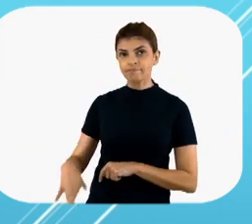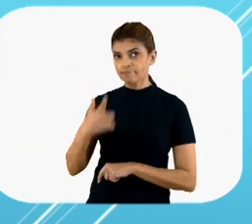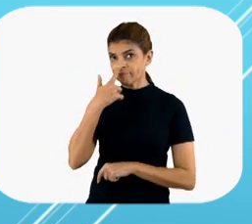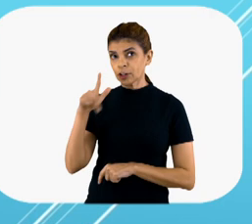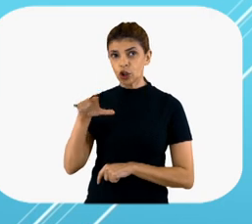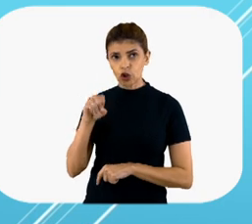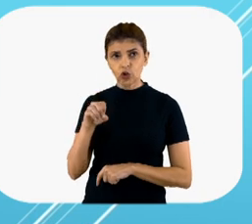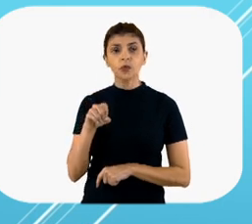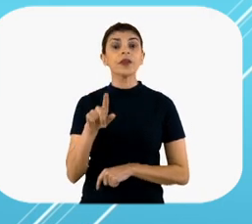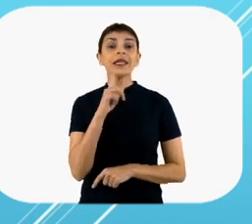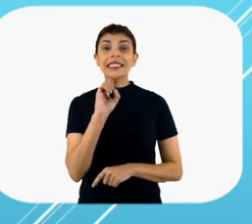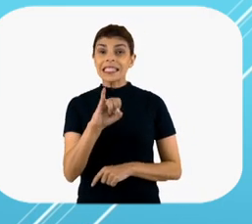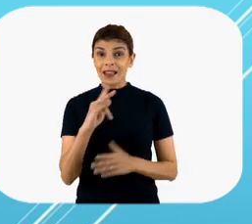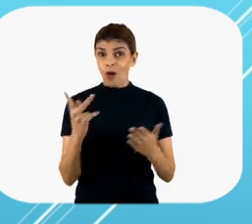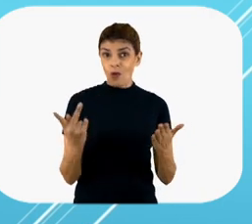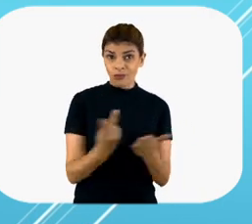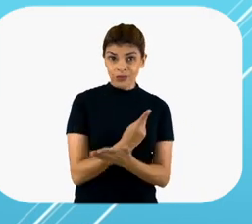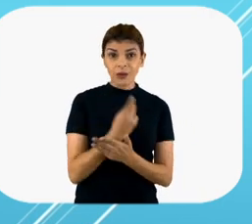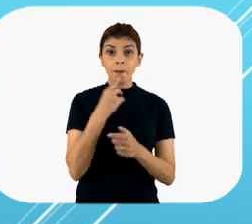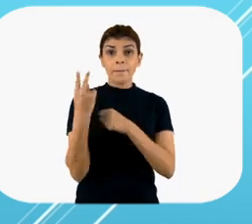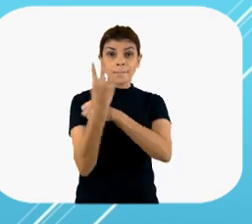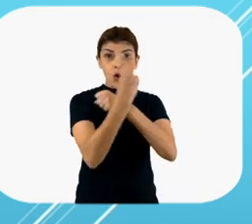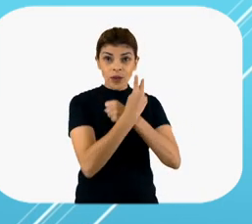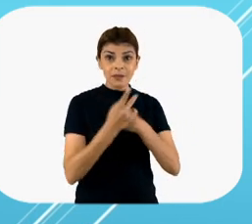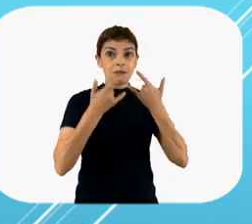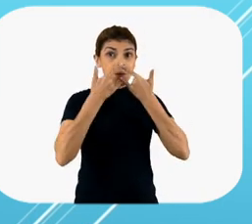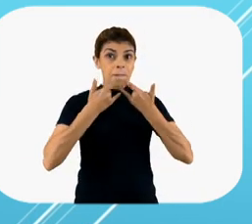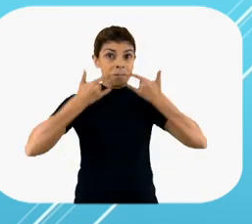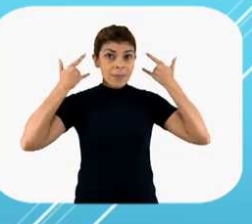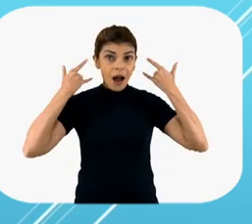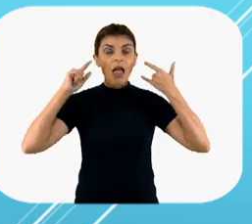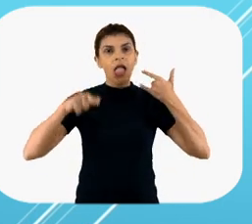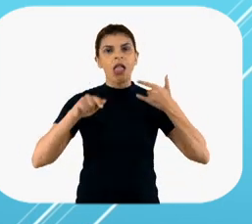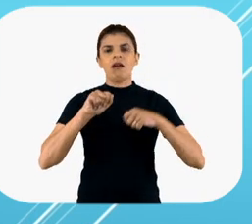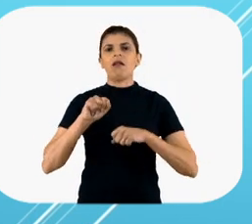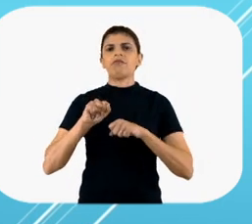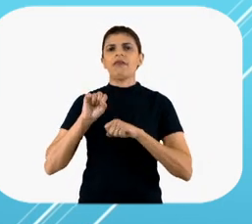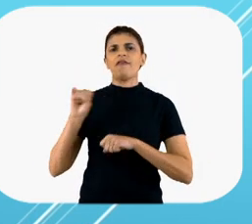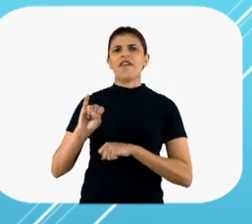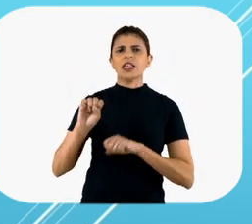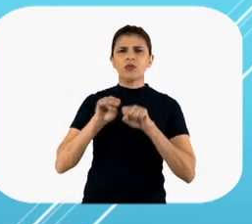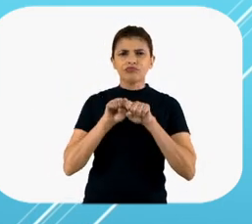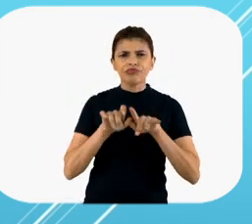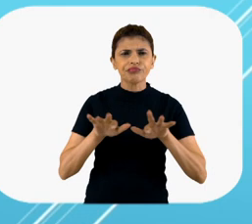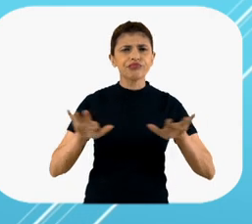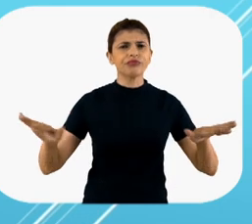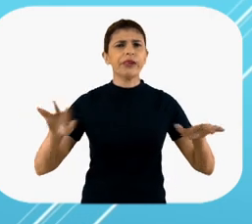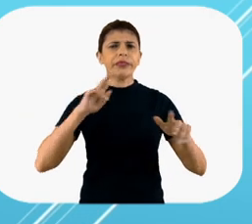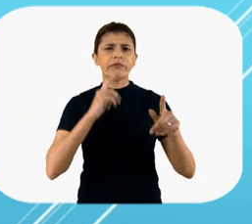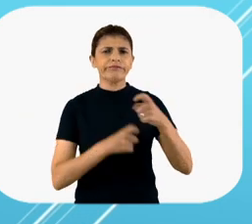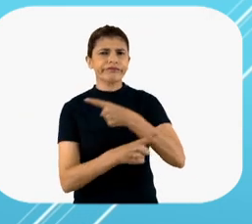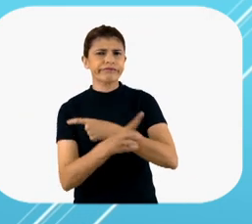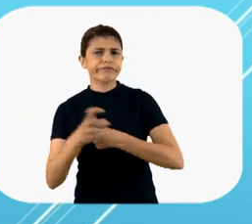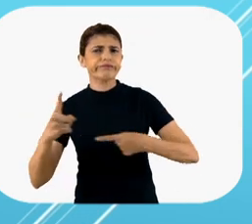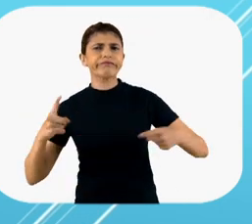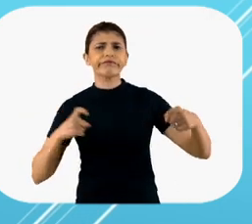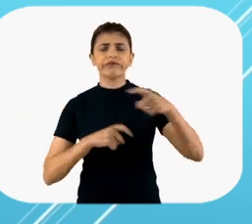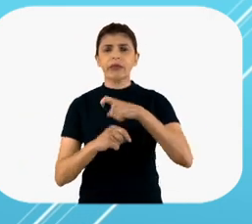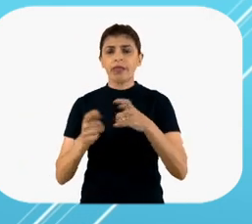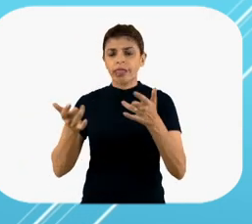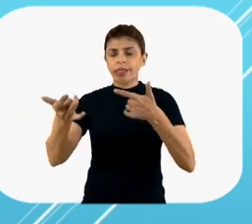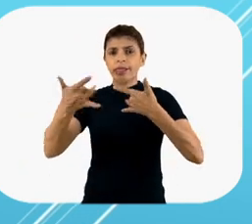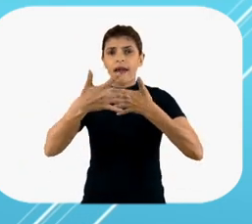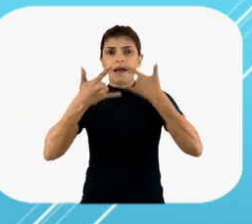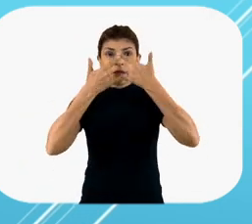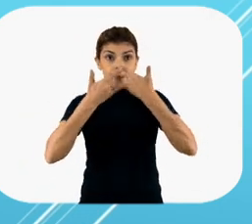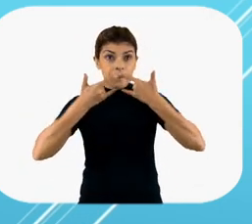correctly. Otherwise, instead of protecting you, the mask becomes a source of infection because of the germs that may stay